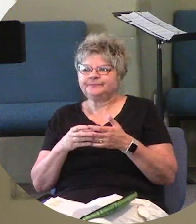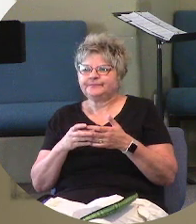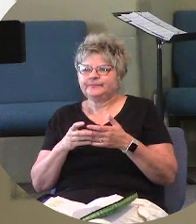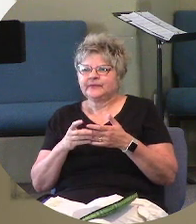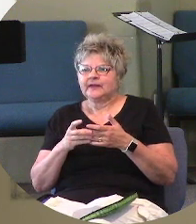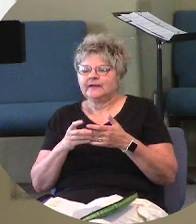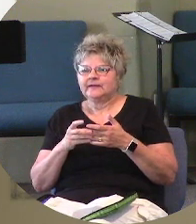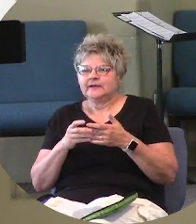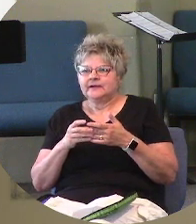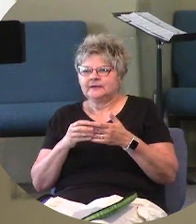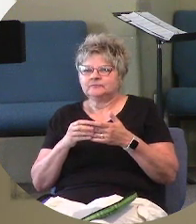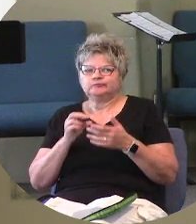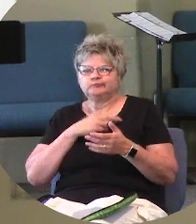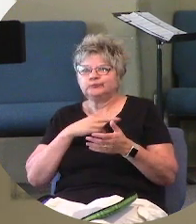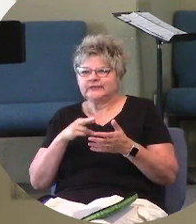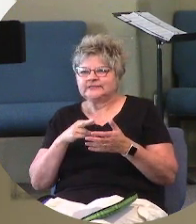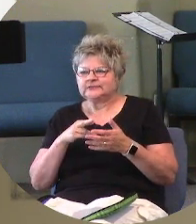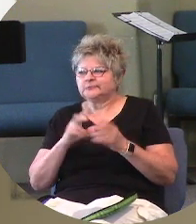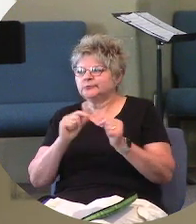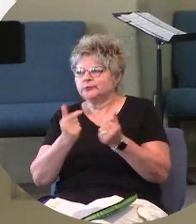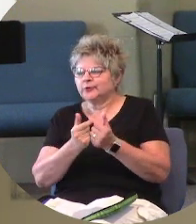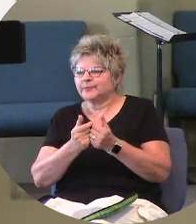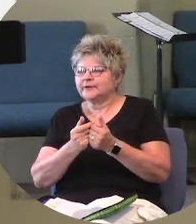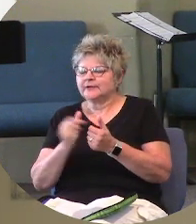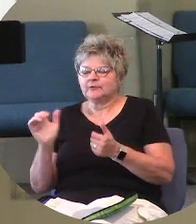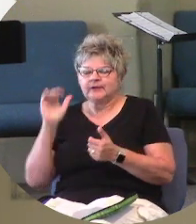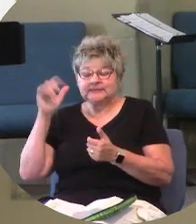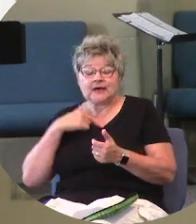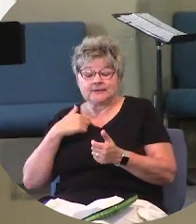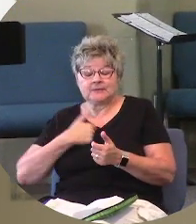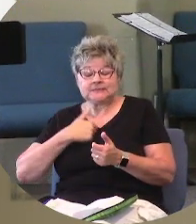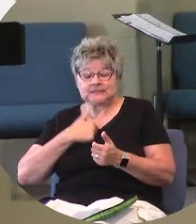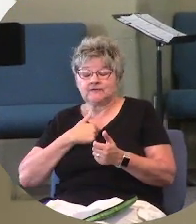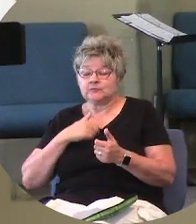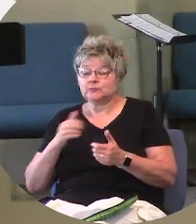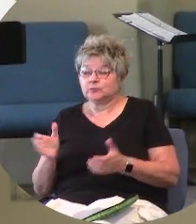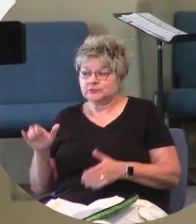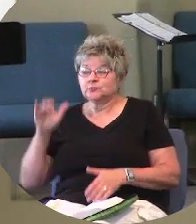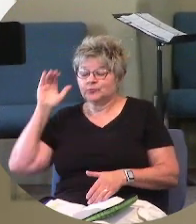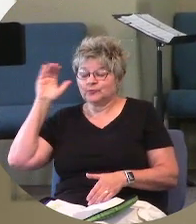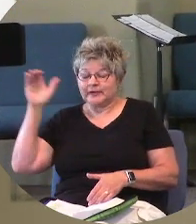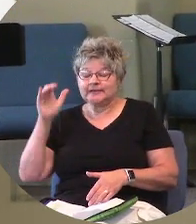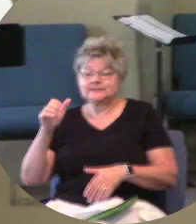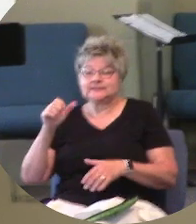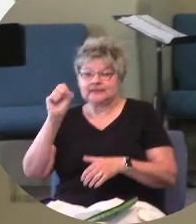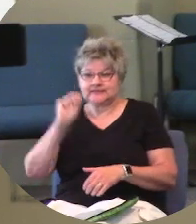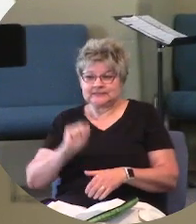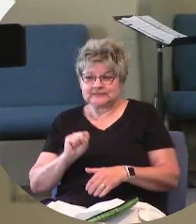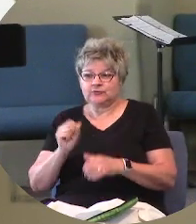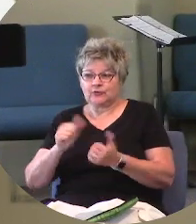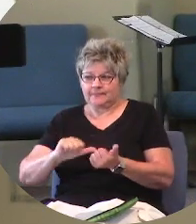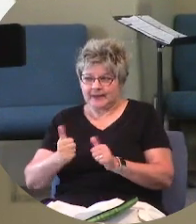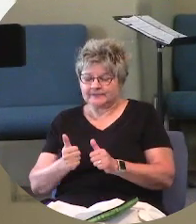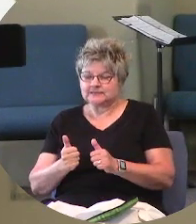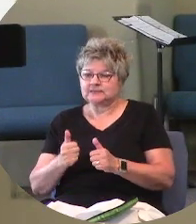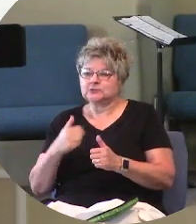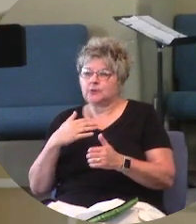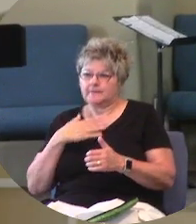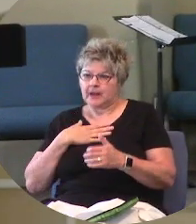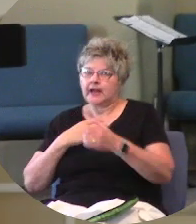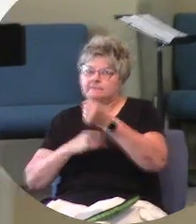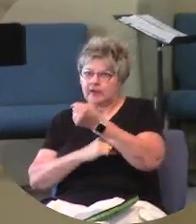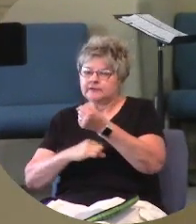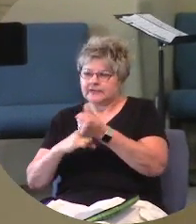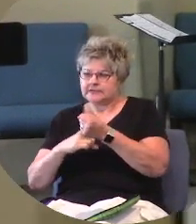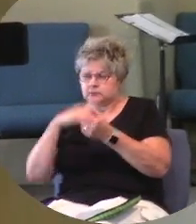in. I was raised in a Southern Baptist church, and so my fundamental belief system